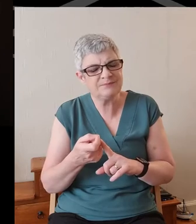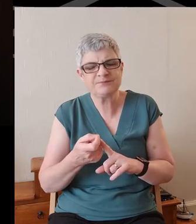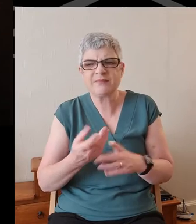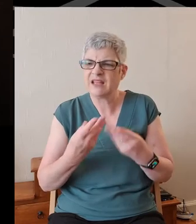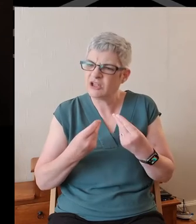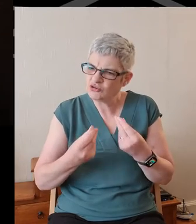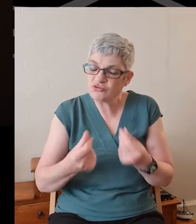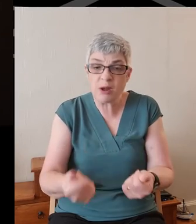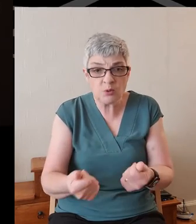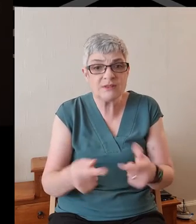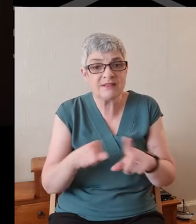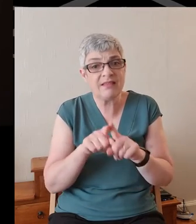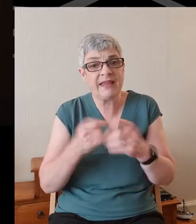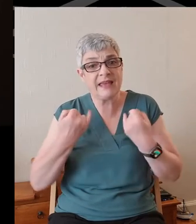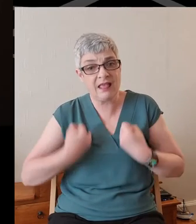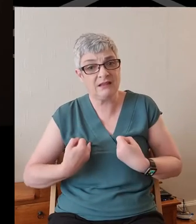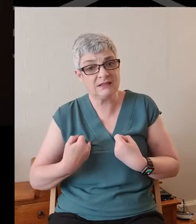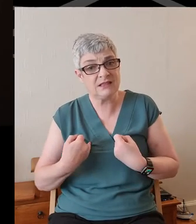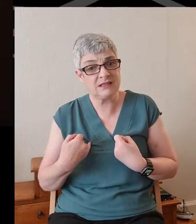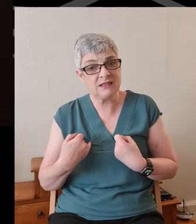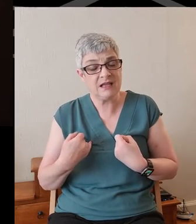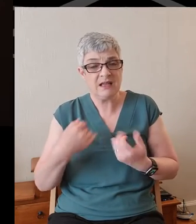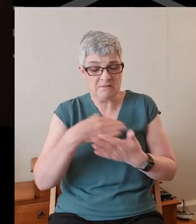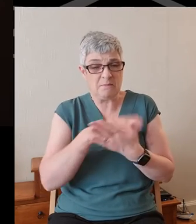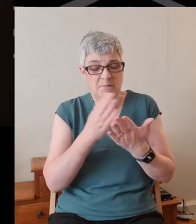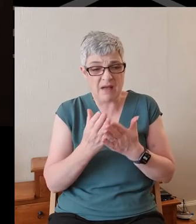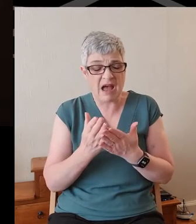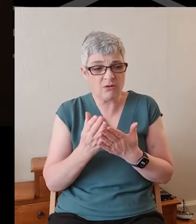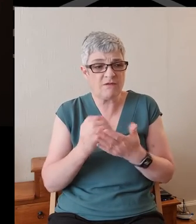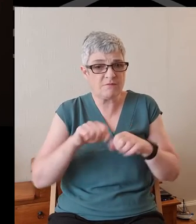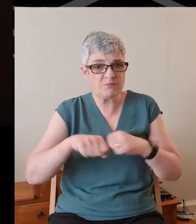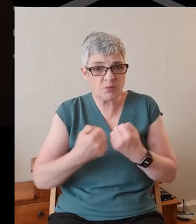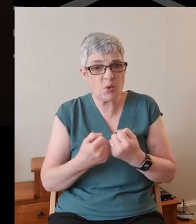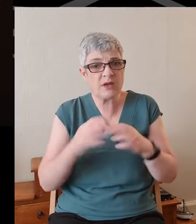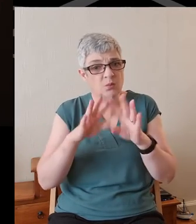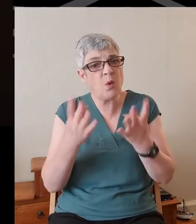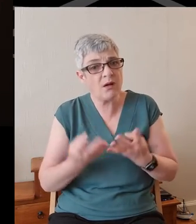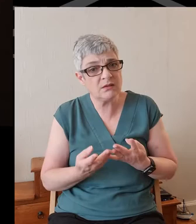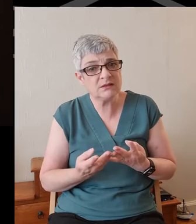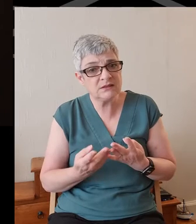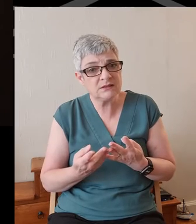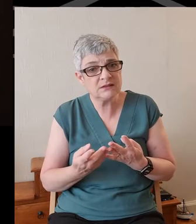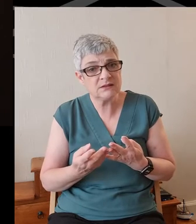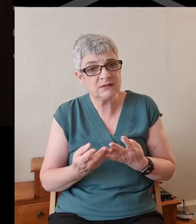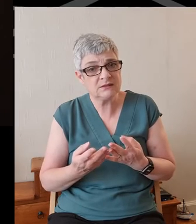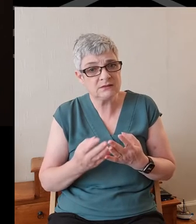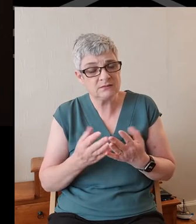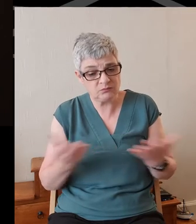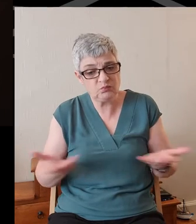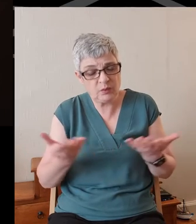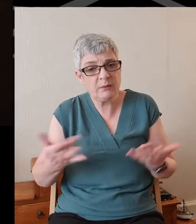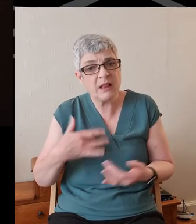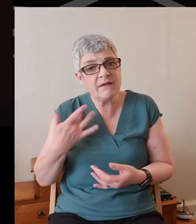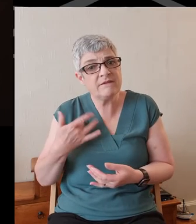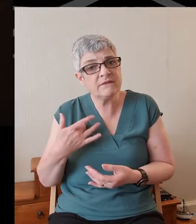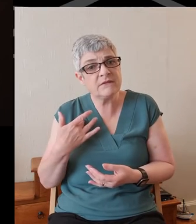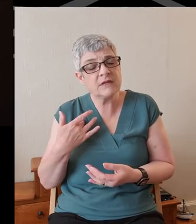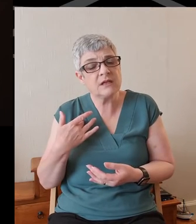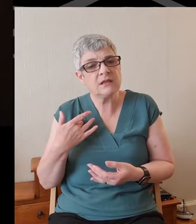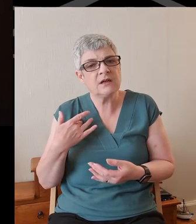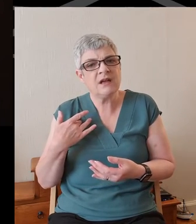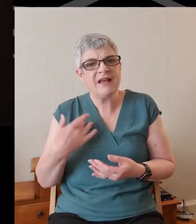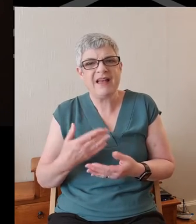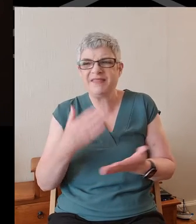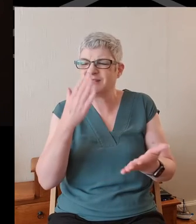Droughts, like illness, are part and parcel of the broken and fallen world in which we live. And there is no